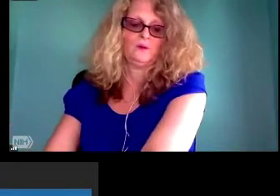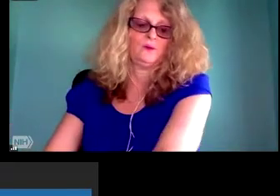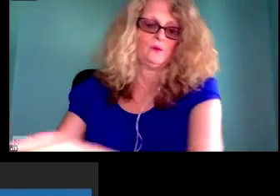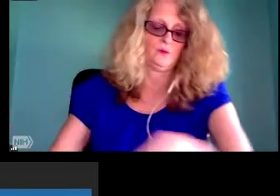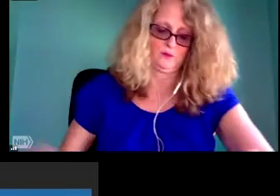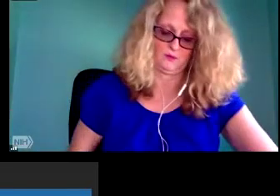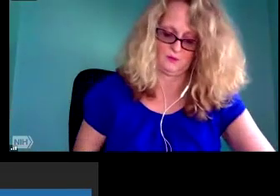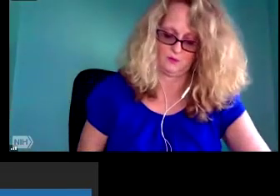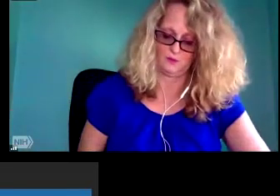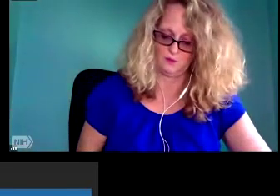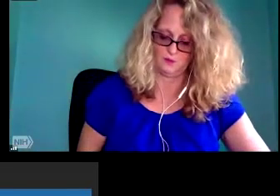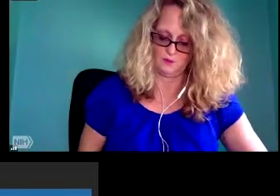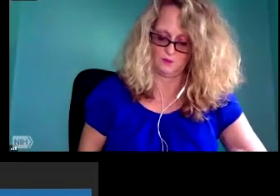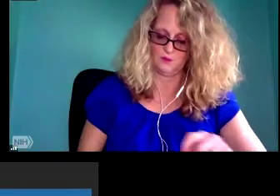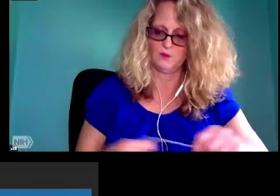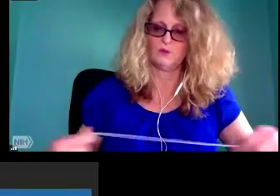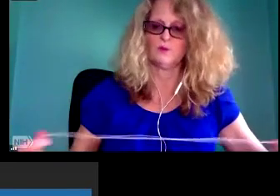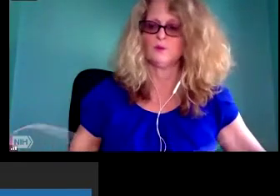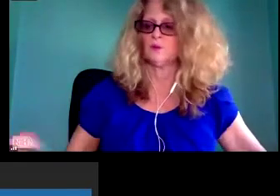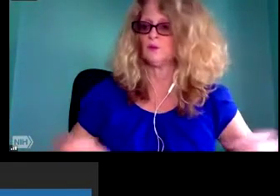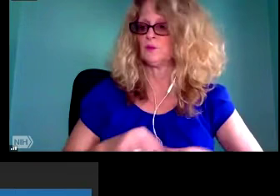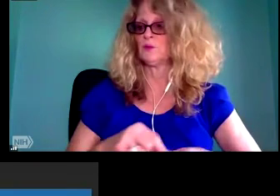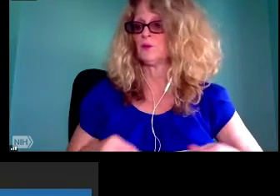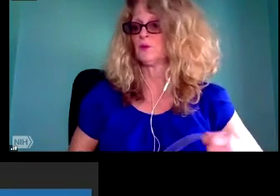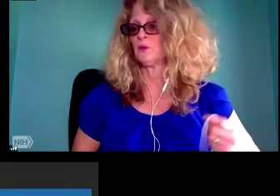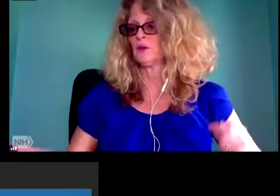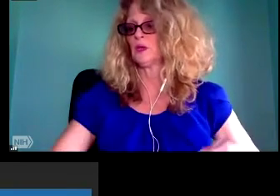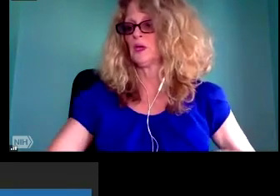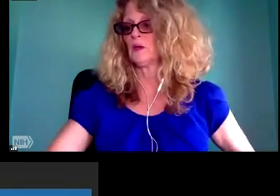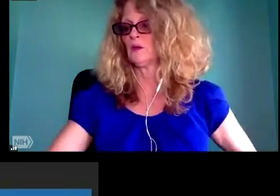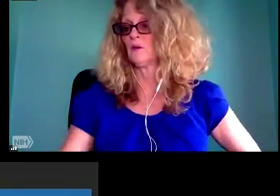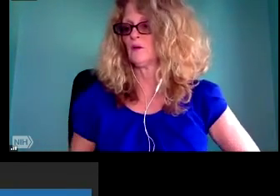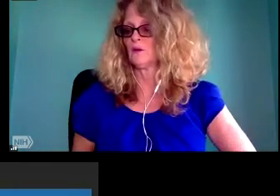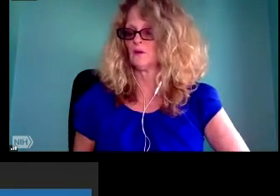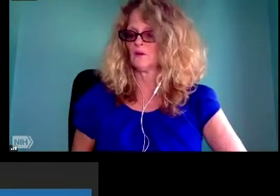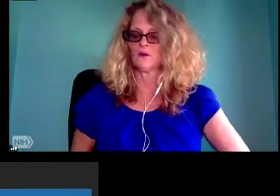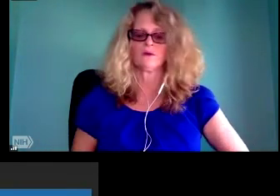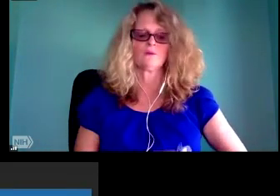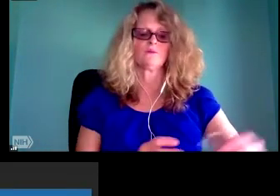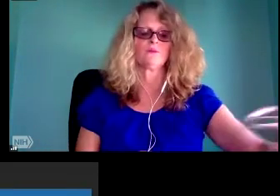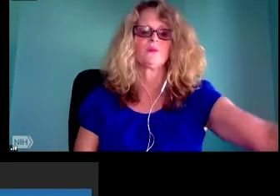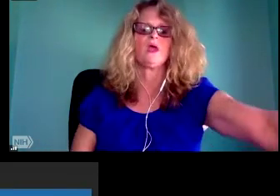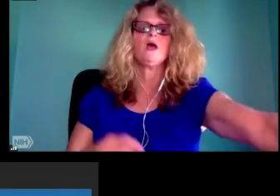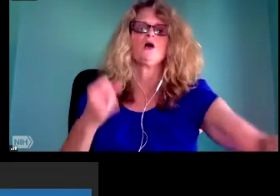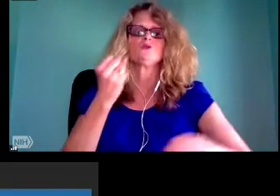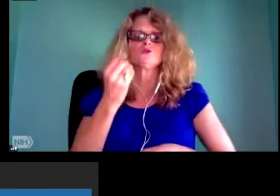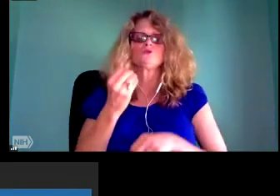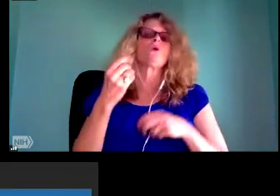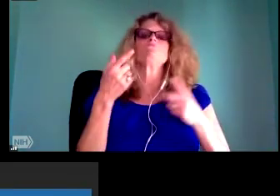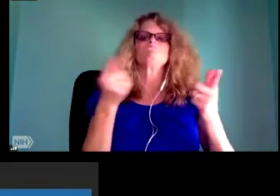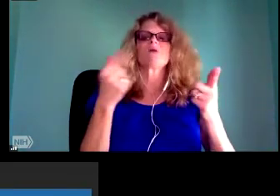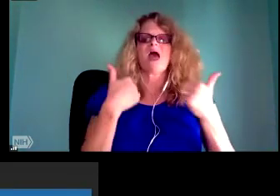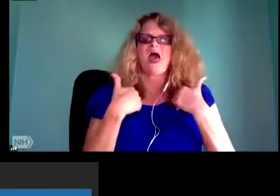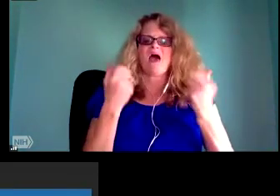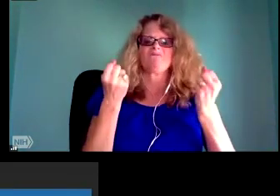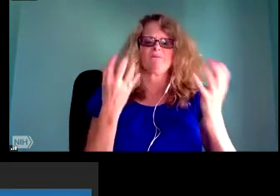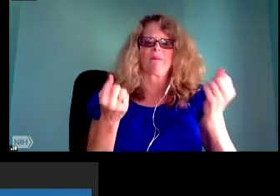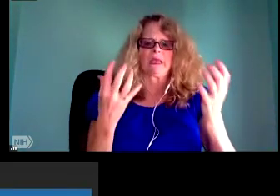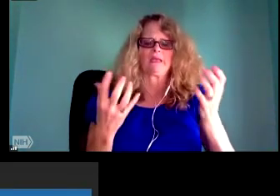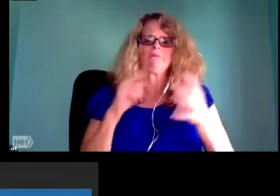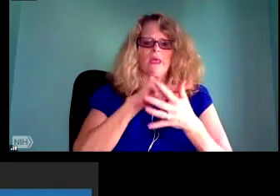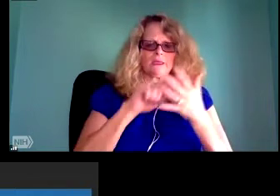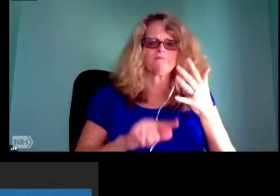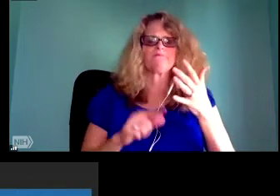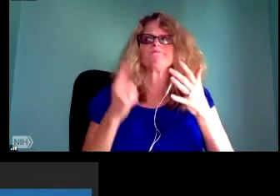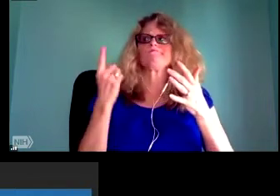disrupted the way that we think about vulnerable communities, communities of color. And, of course, my